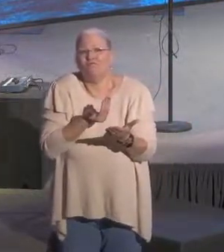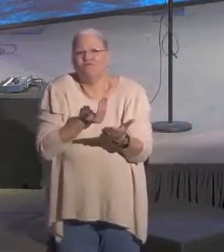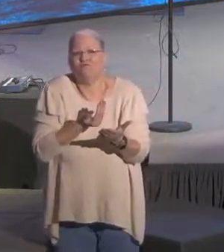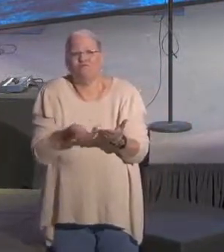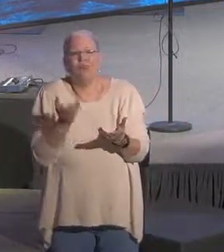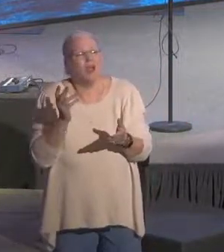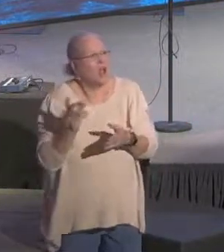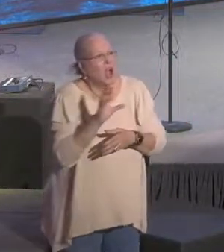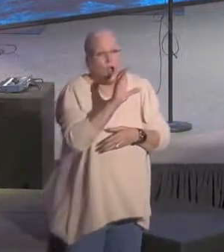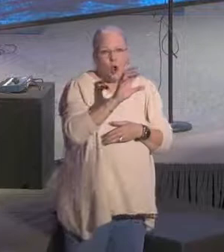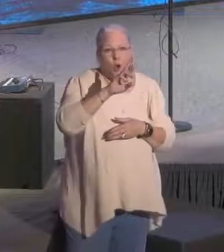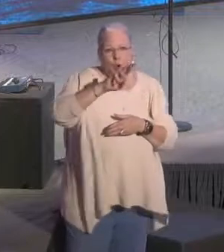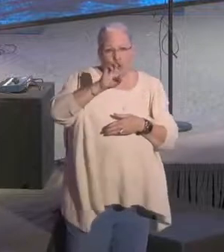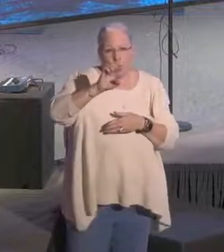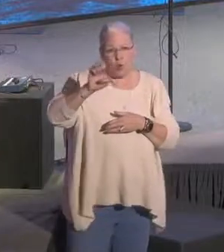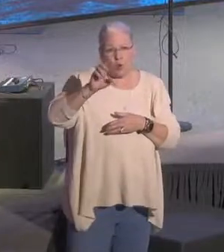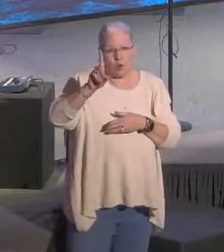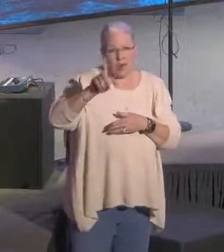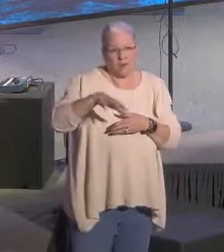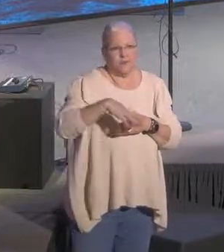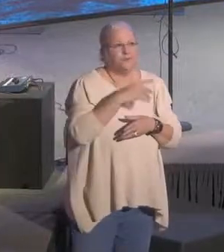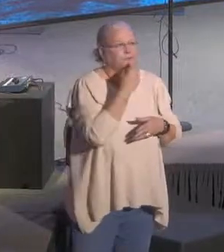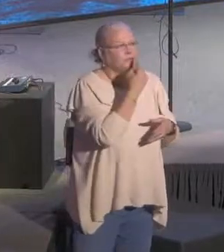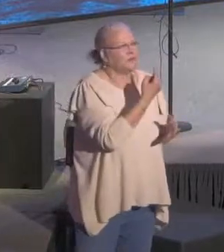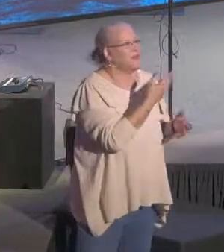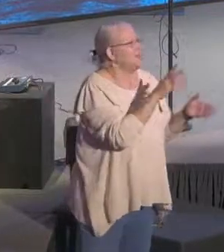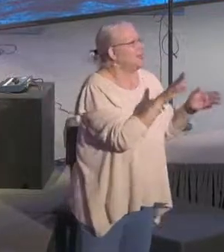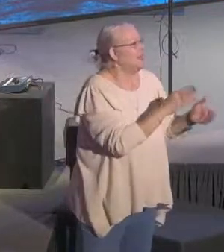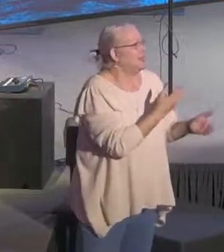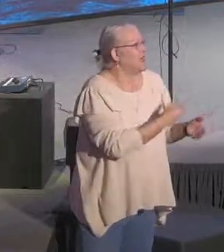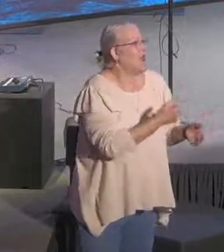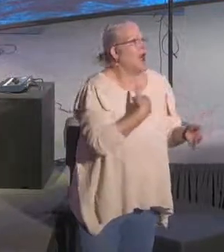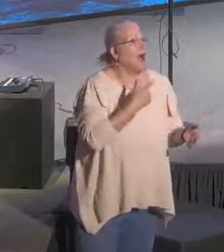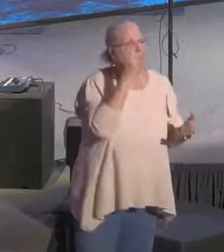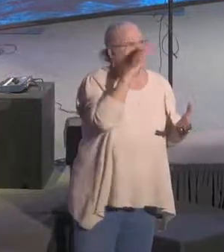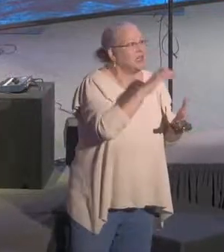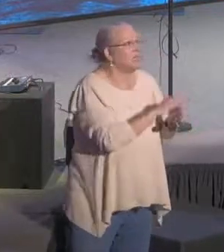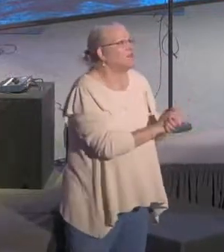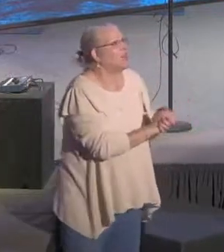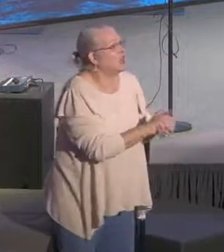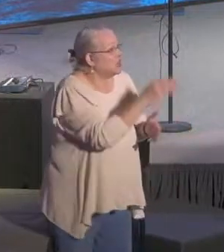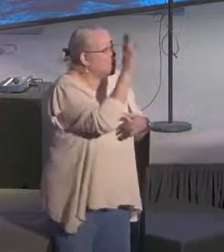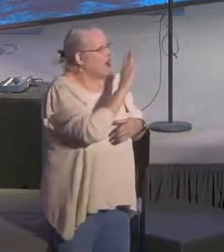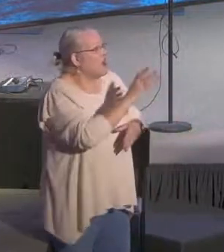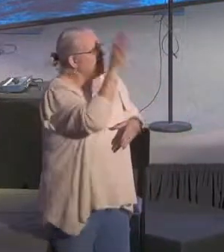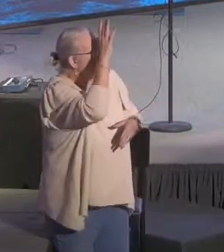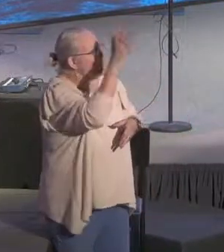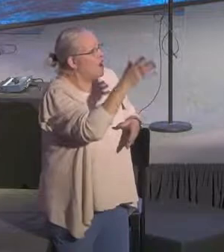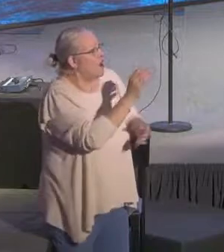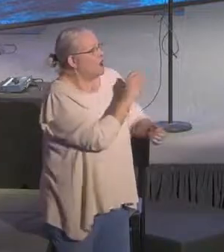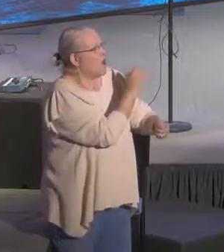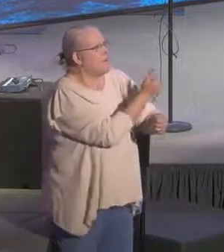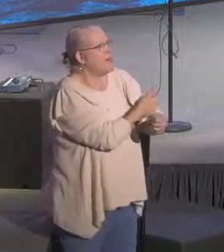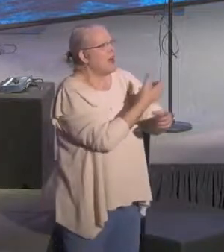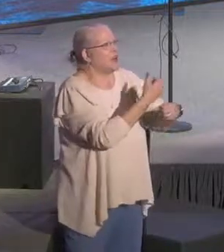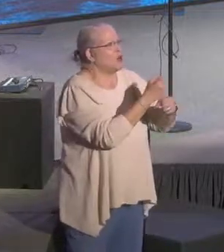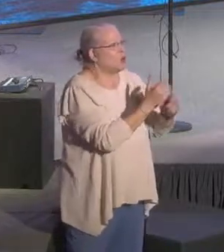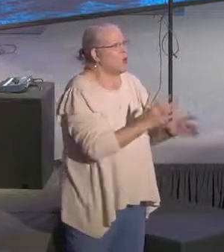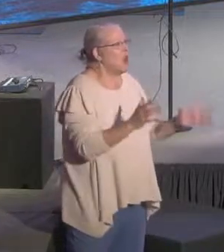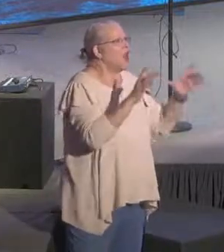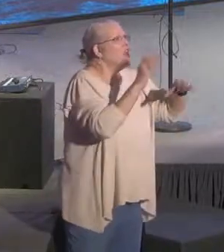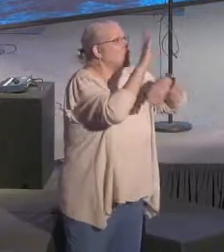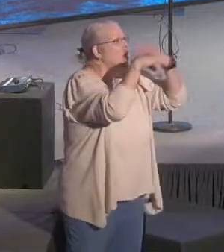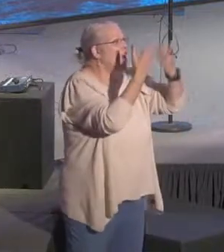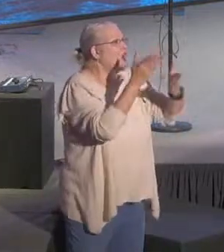And we're going to pull that up. Can we say this together in concert? Say it. I believe in Come on, a little louder. The Father Almighty,